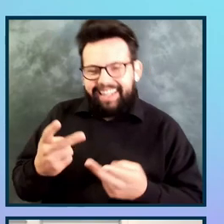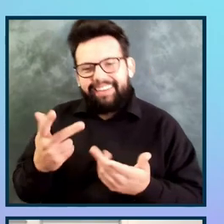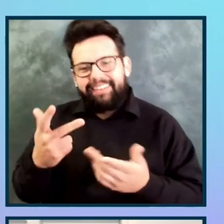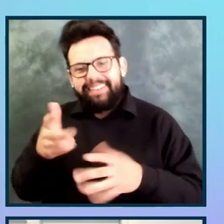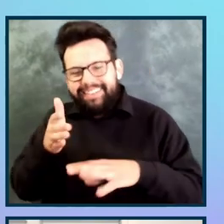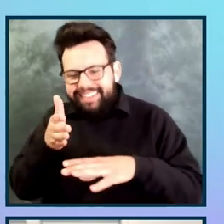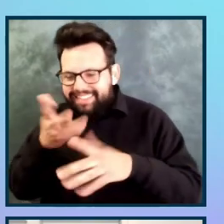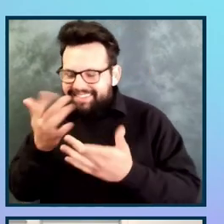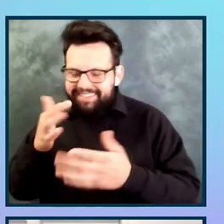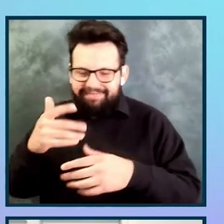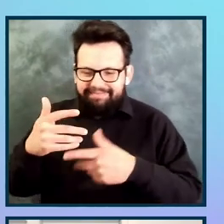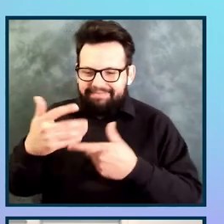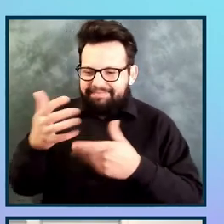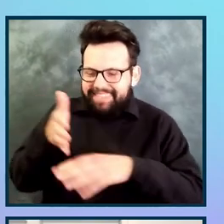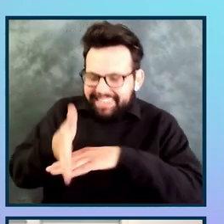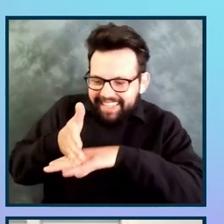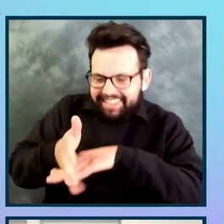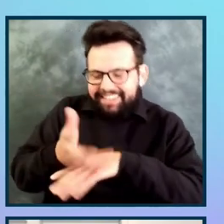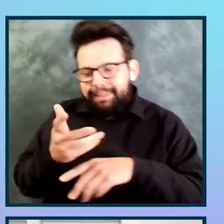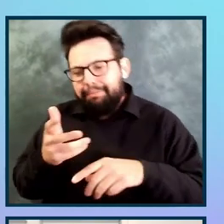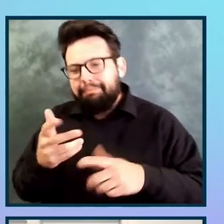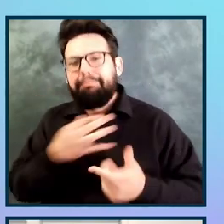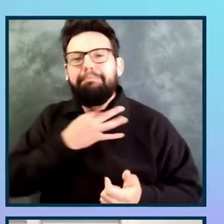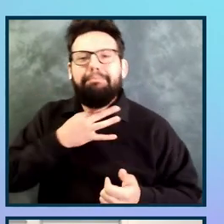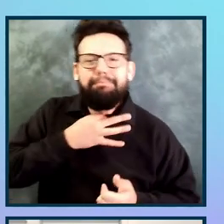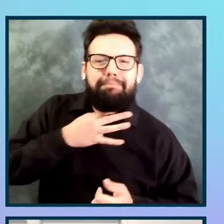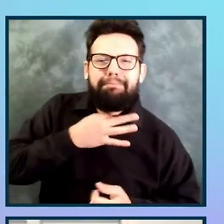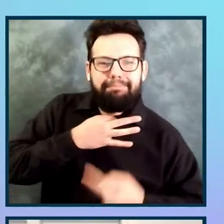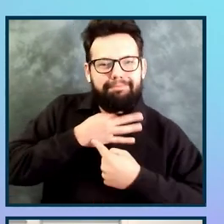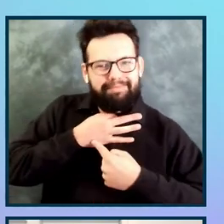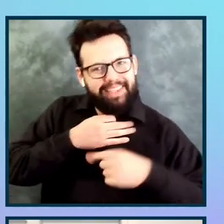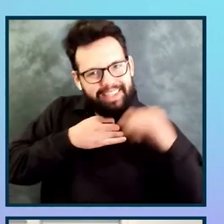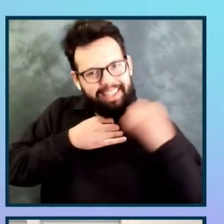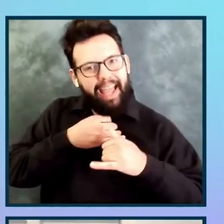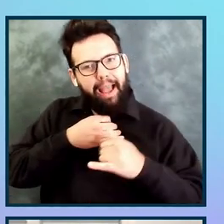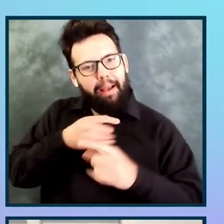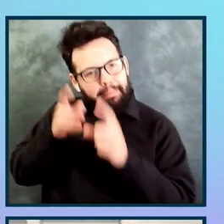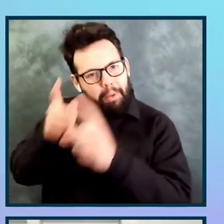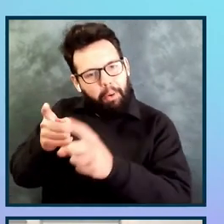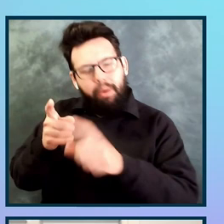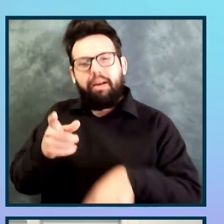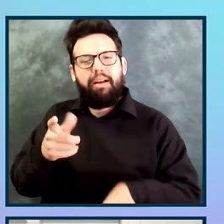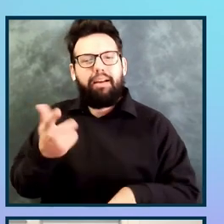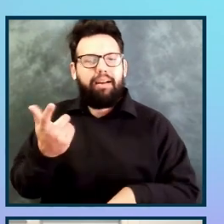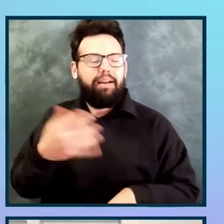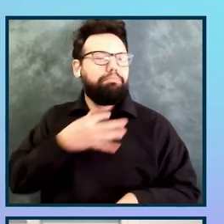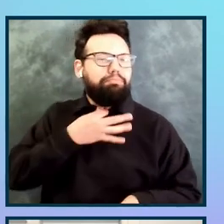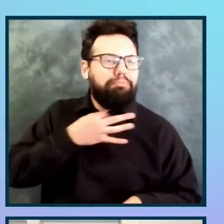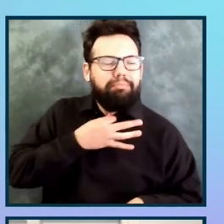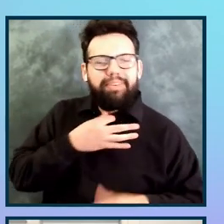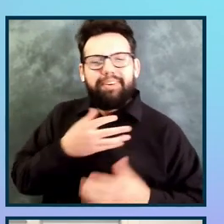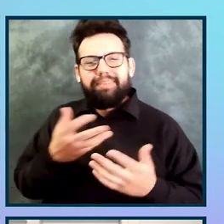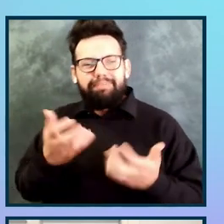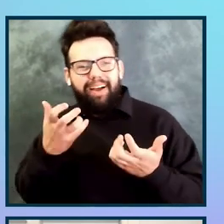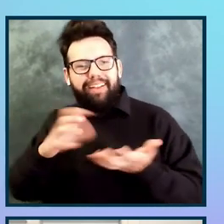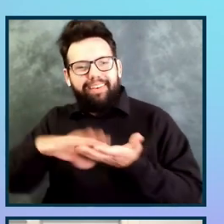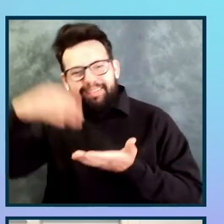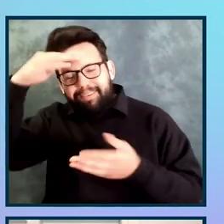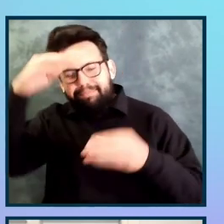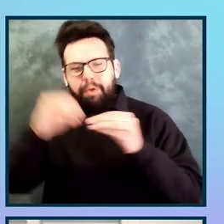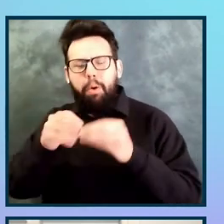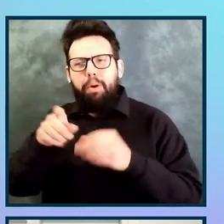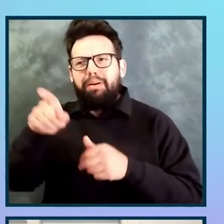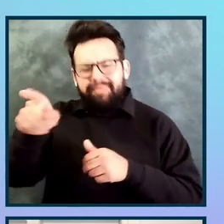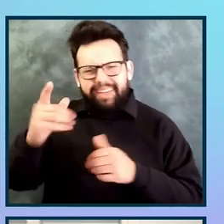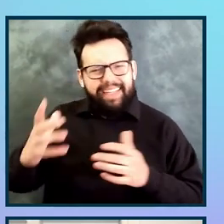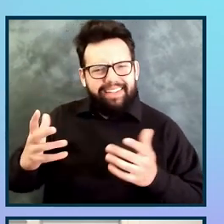And the inquisitive nature of the AJAO team was exceptional. They were so engaged that